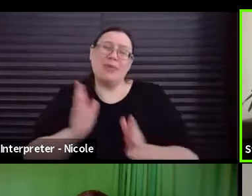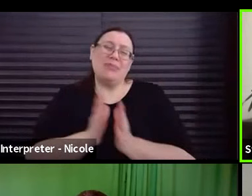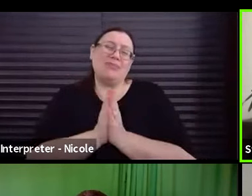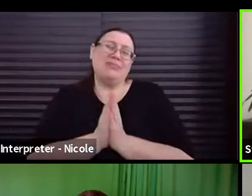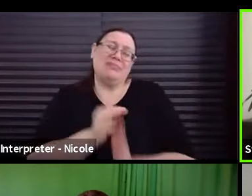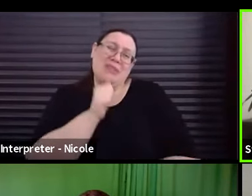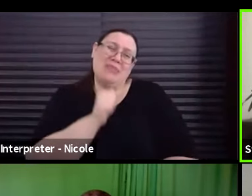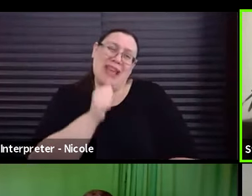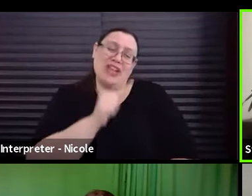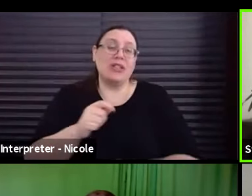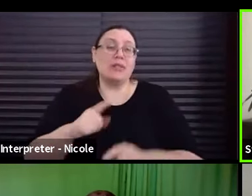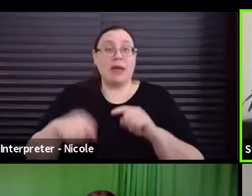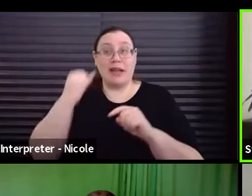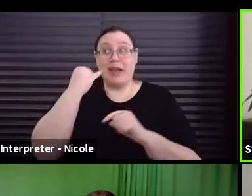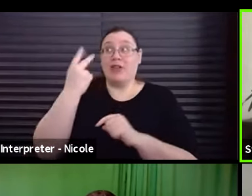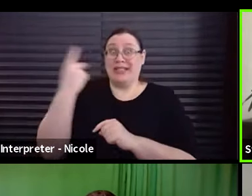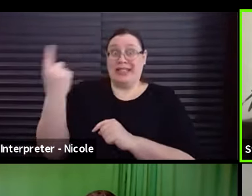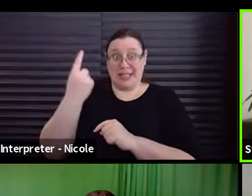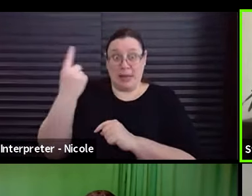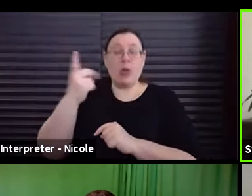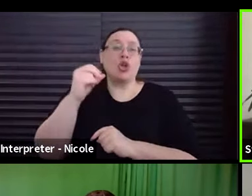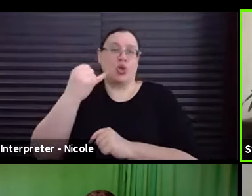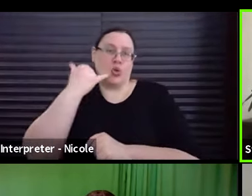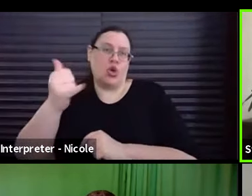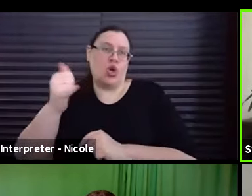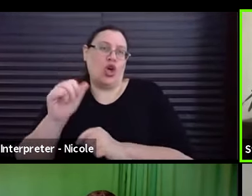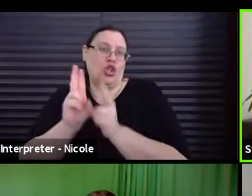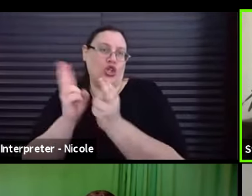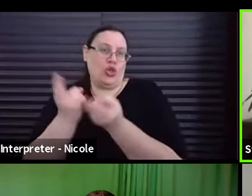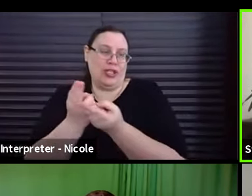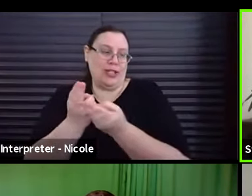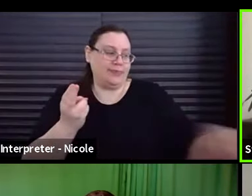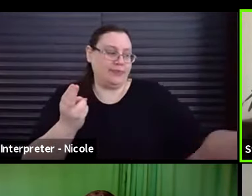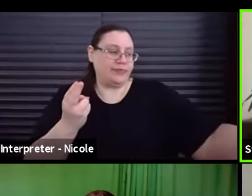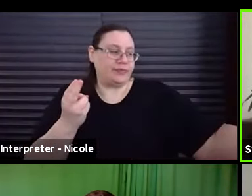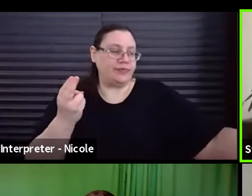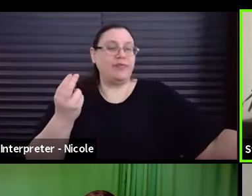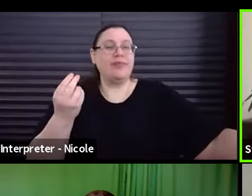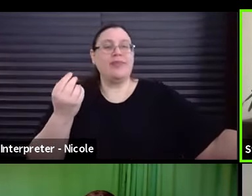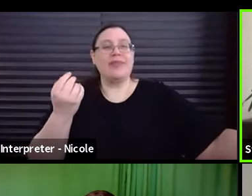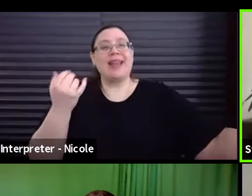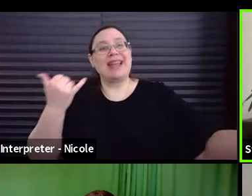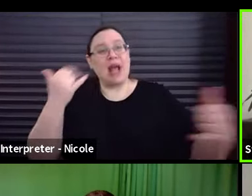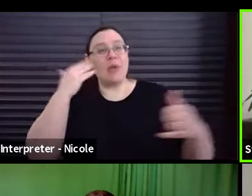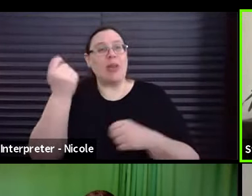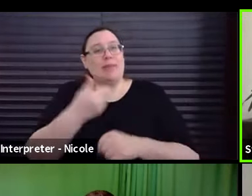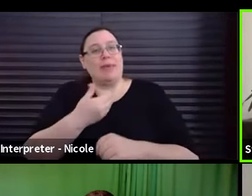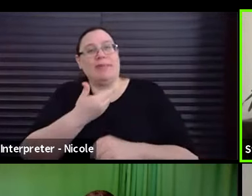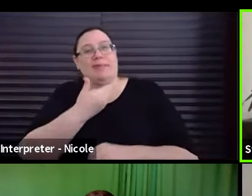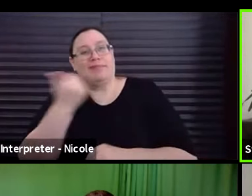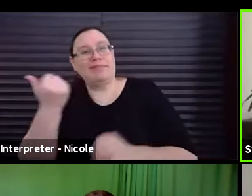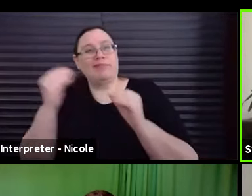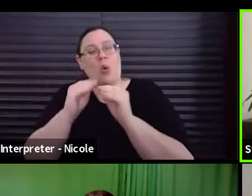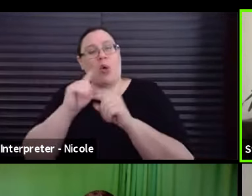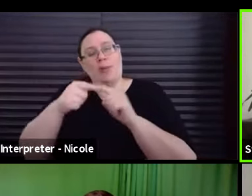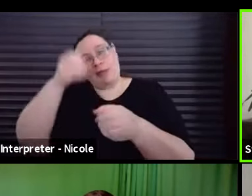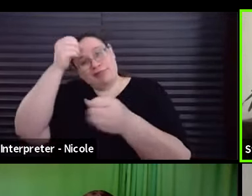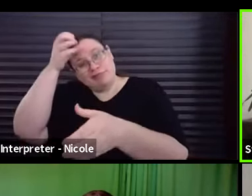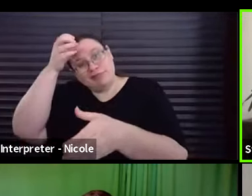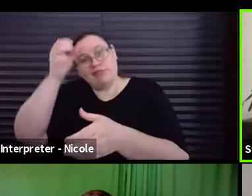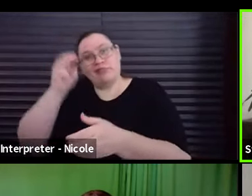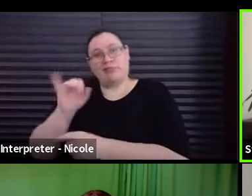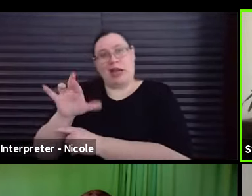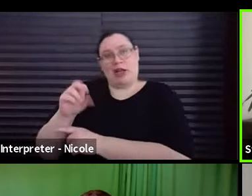yes, if you see that somewhere, call the union. Um, now that we know a little bit more about micro projects, where do you suggest